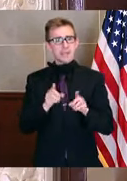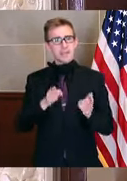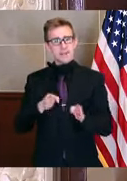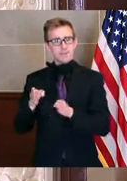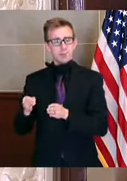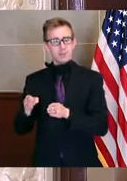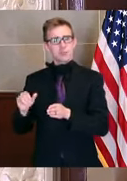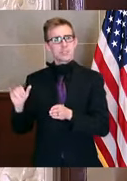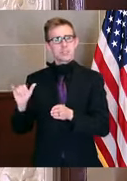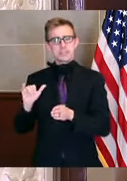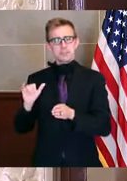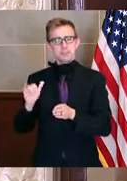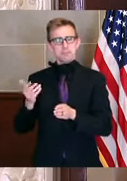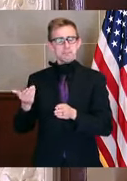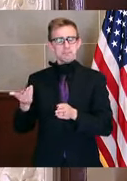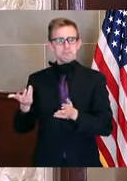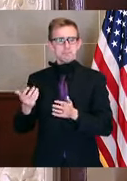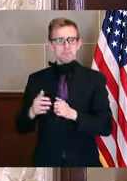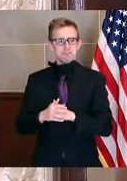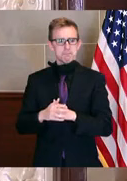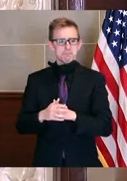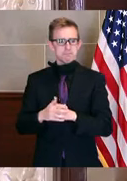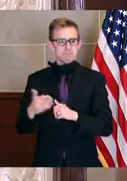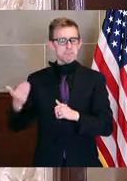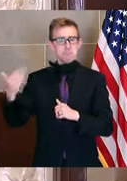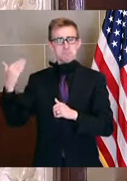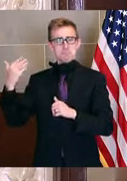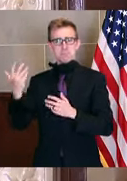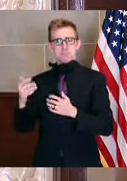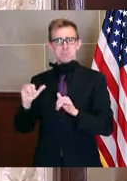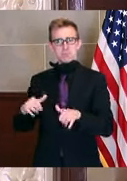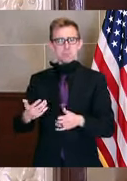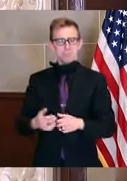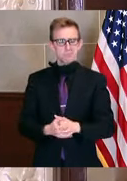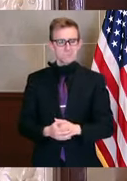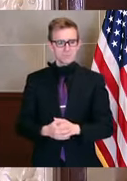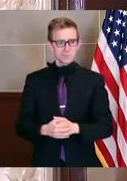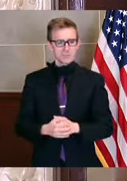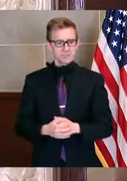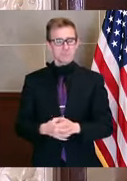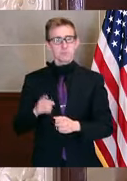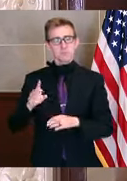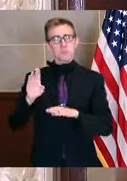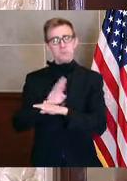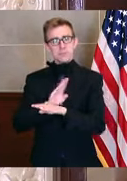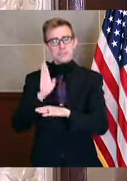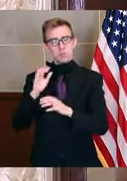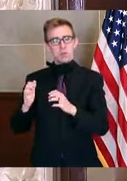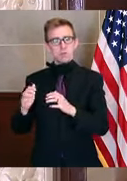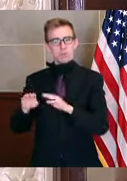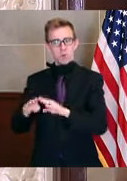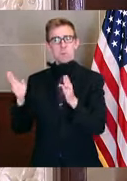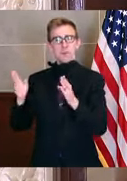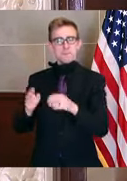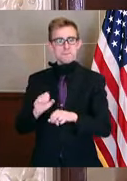just like you would in today. when you decide to go to work. But look, these businesses are going to go back up and the employees that are going to go there are going to have to go